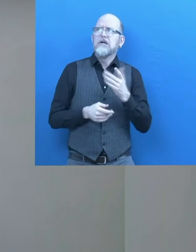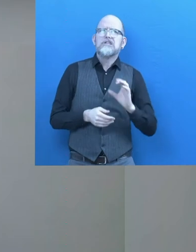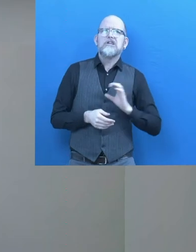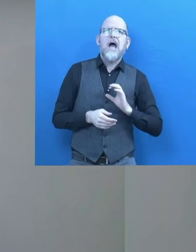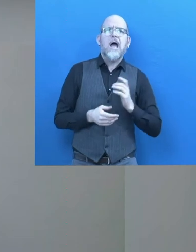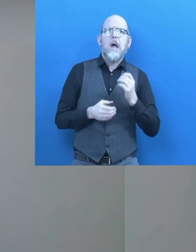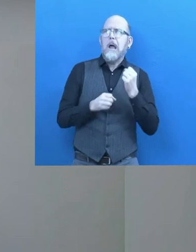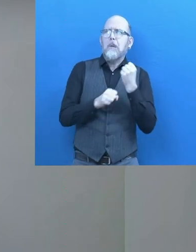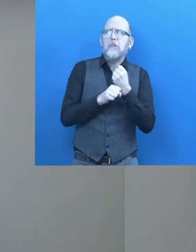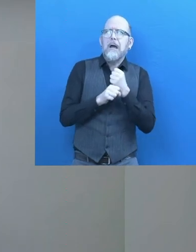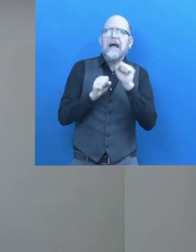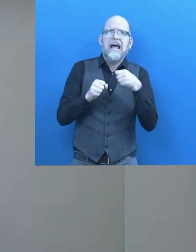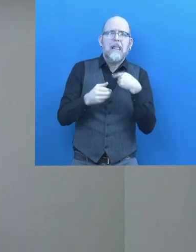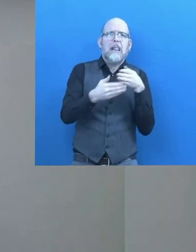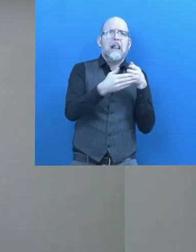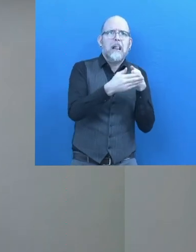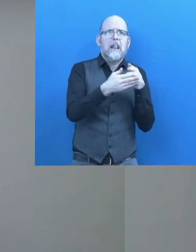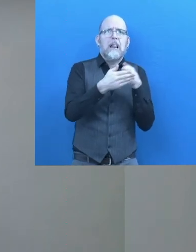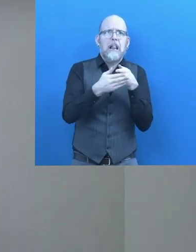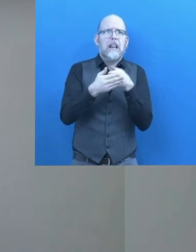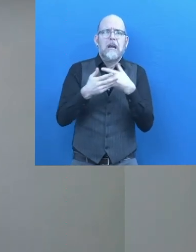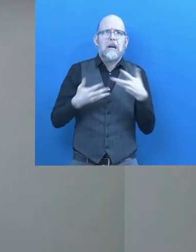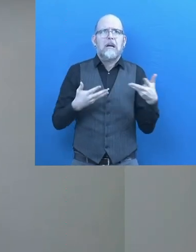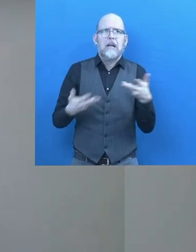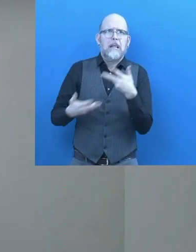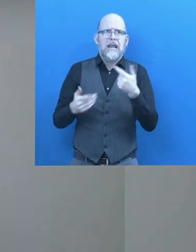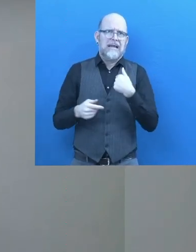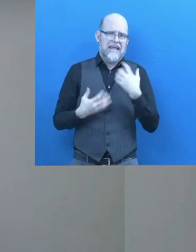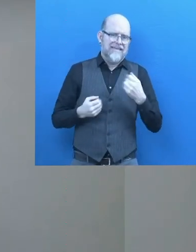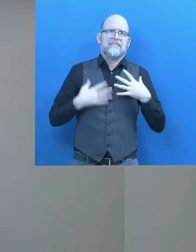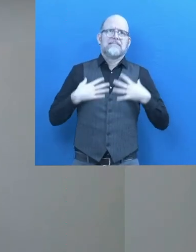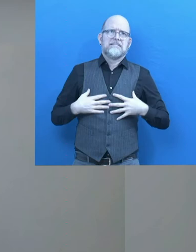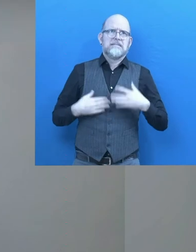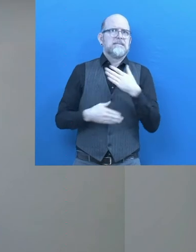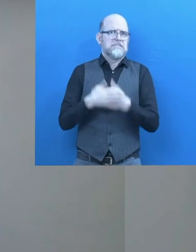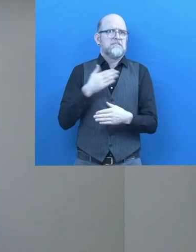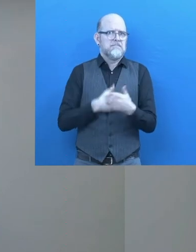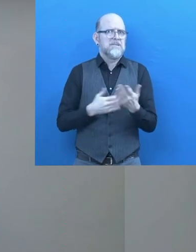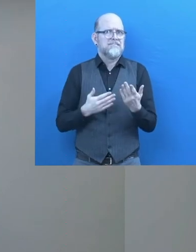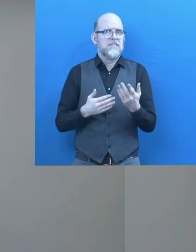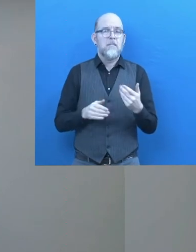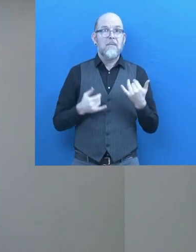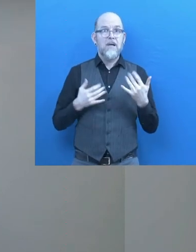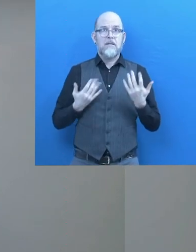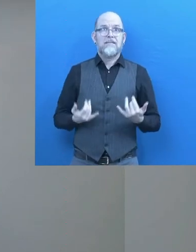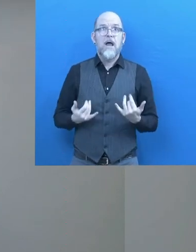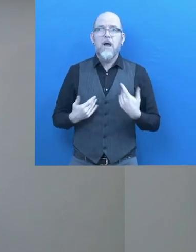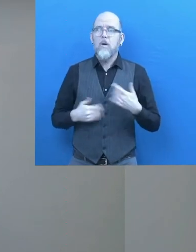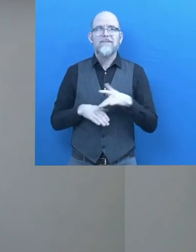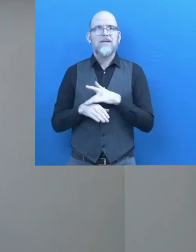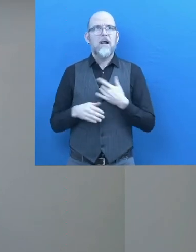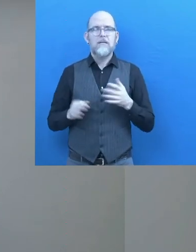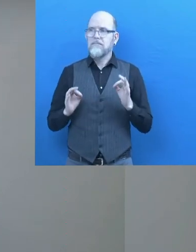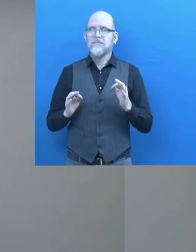opportunities in because of my disability. But now I feel like I have a new